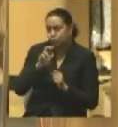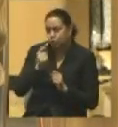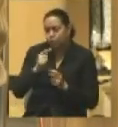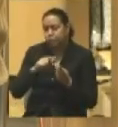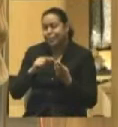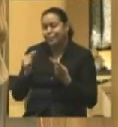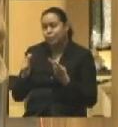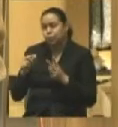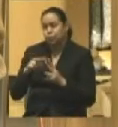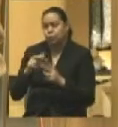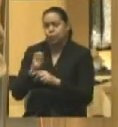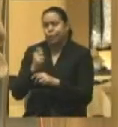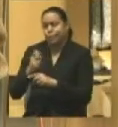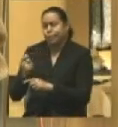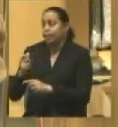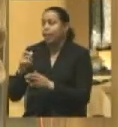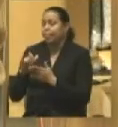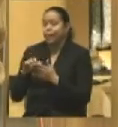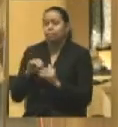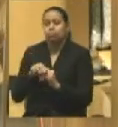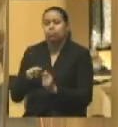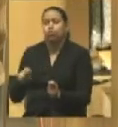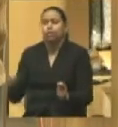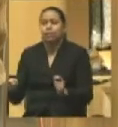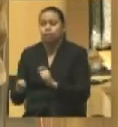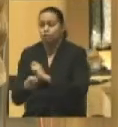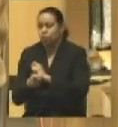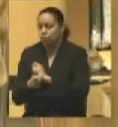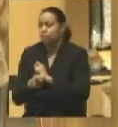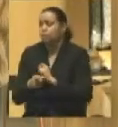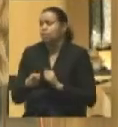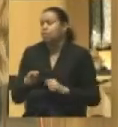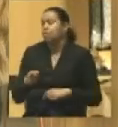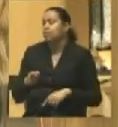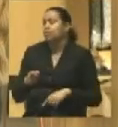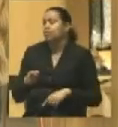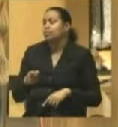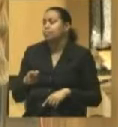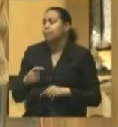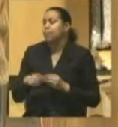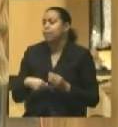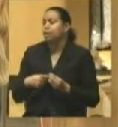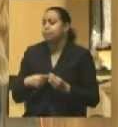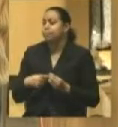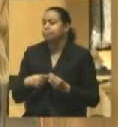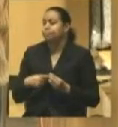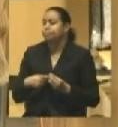Gettysburg, uh, turn the tide, uh, in terms of, uh, the, uh,